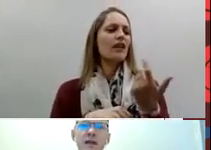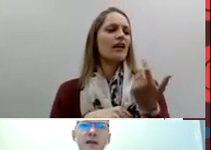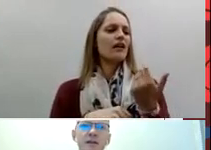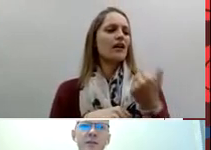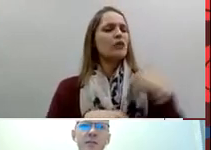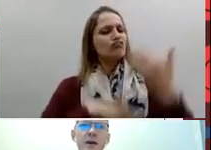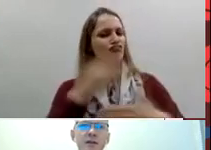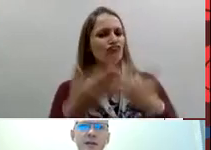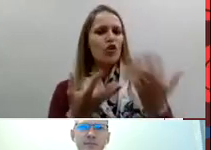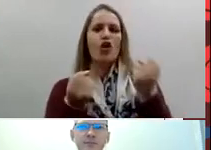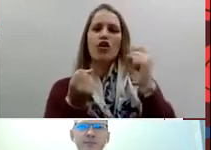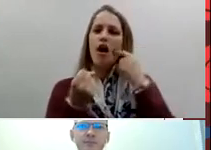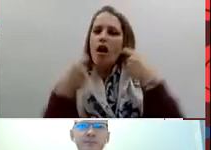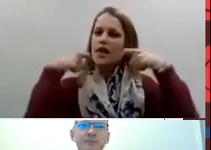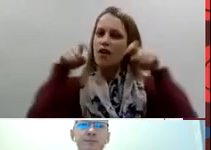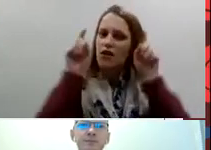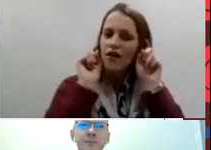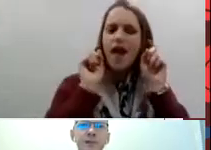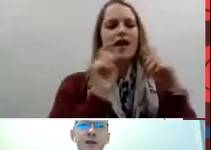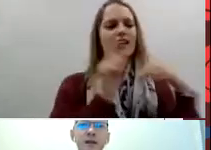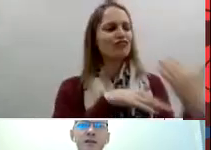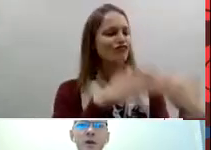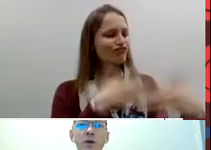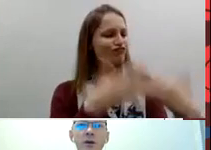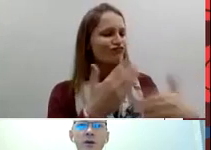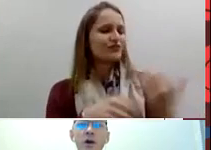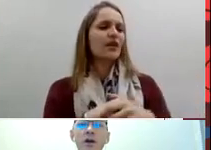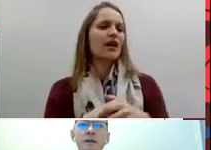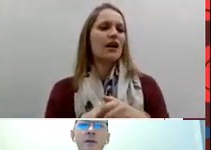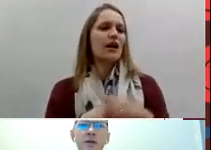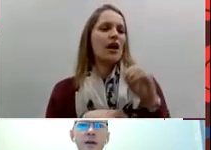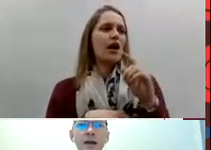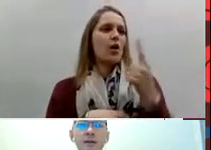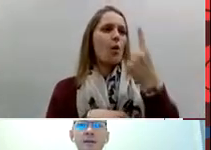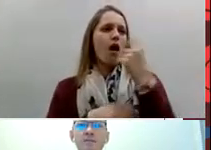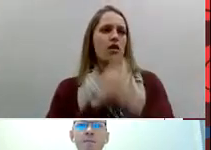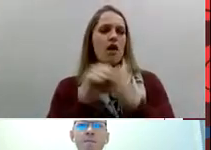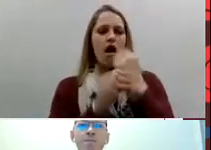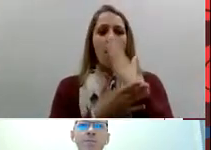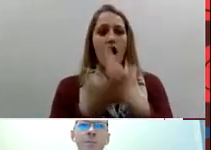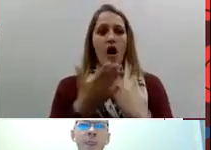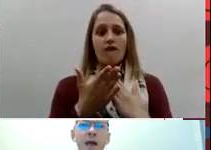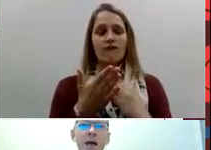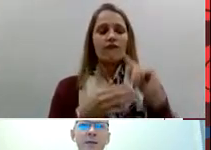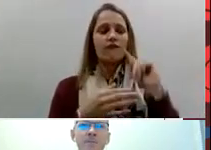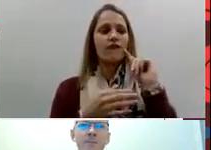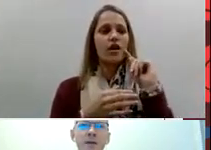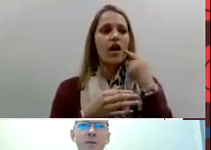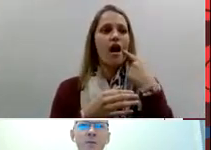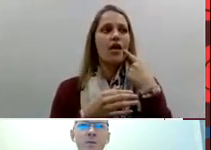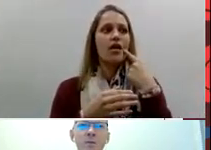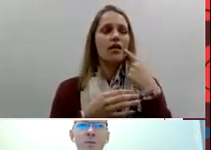let's take it step by step so we got Carly some hearing aids and